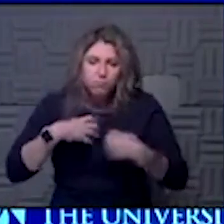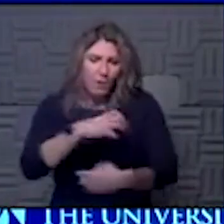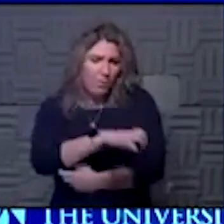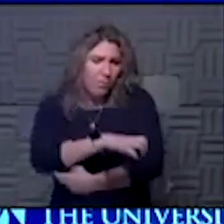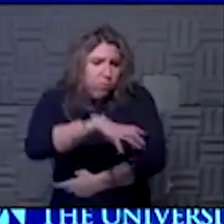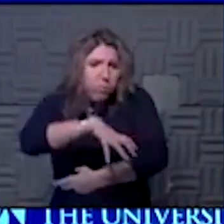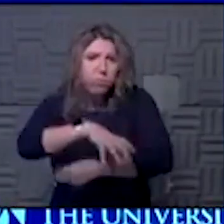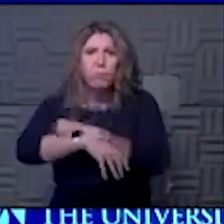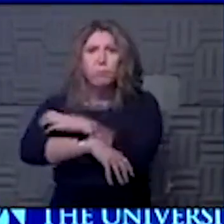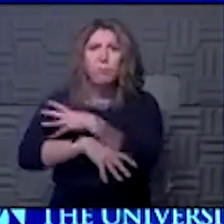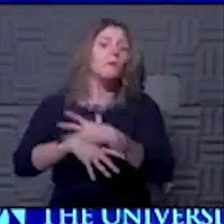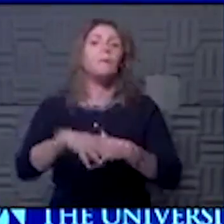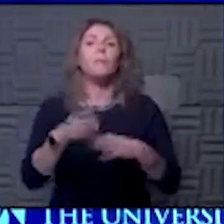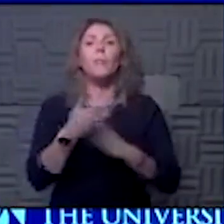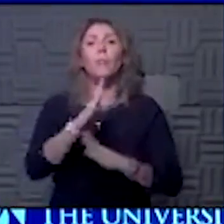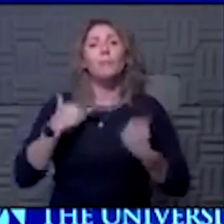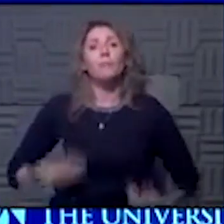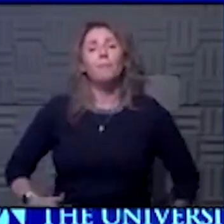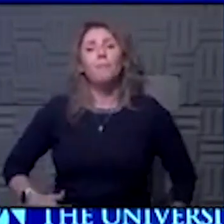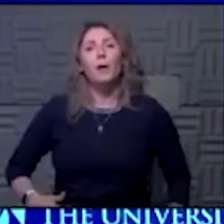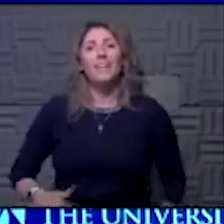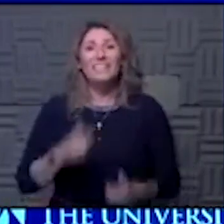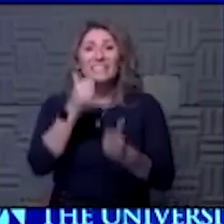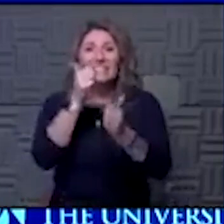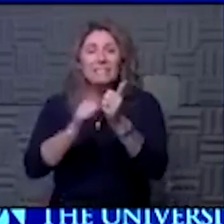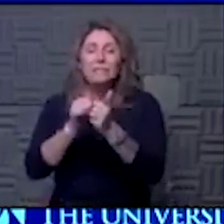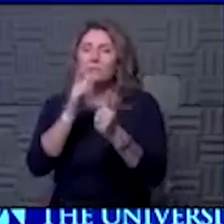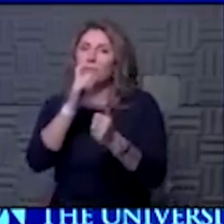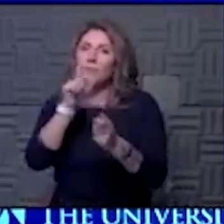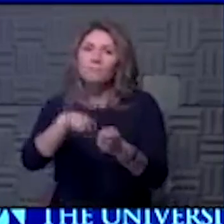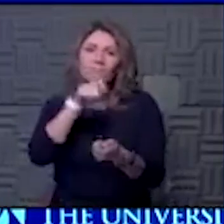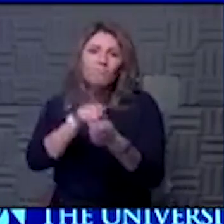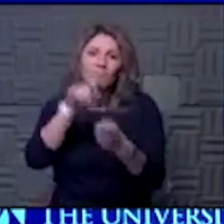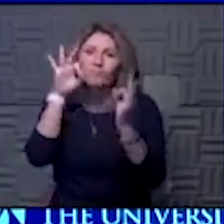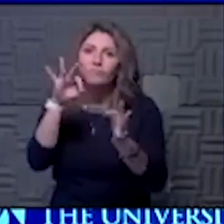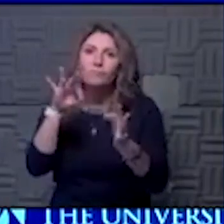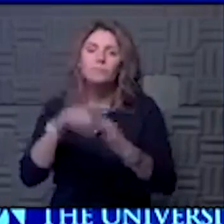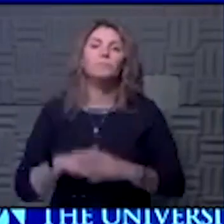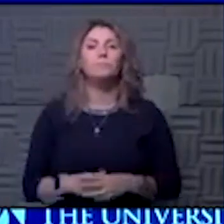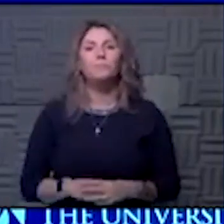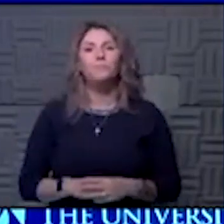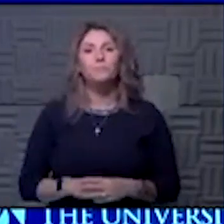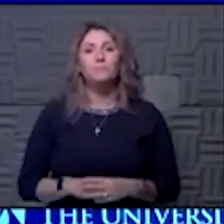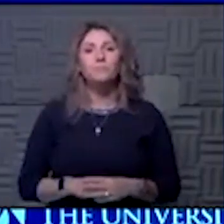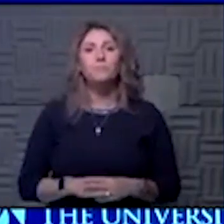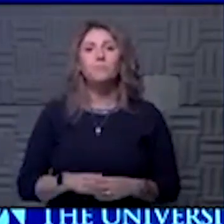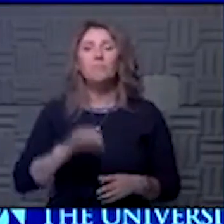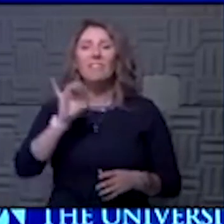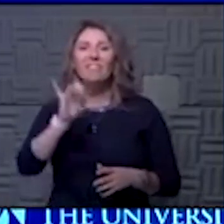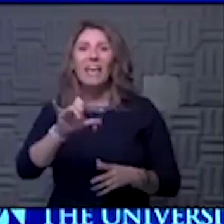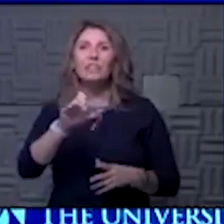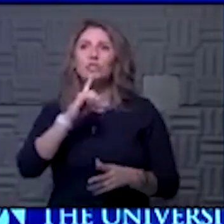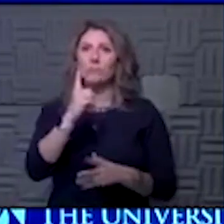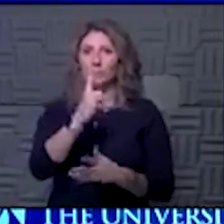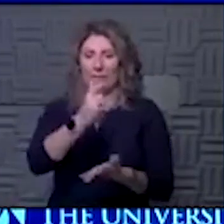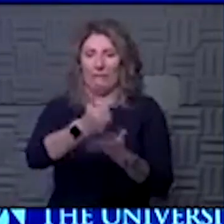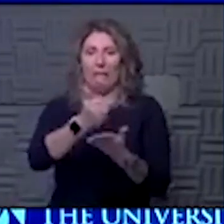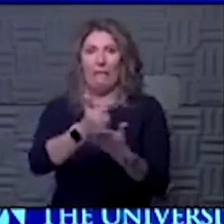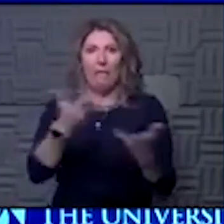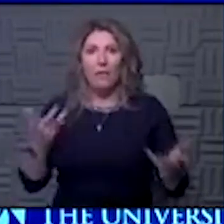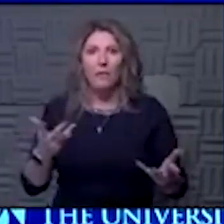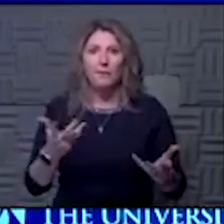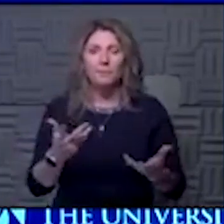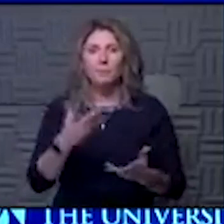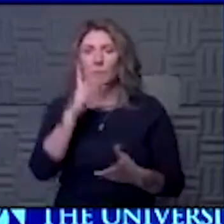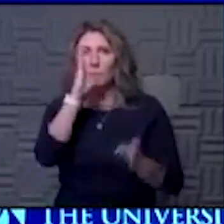body. Each of those, unfortunately, is not a precise tool. In this case, they're blunt instruments, and so you have to worry about